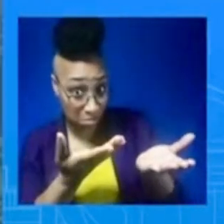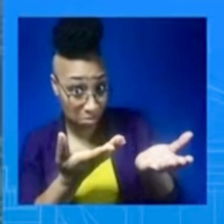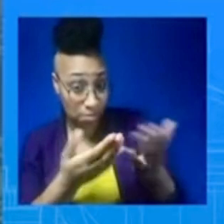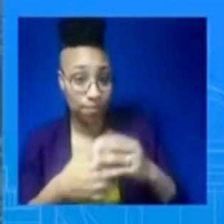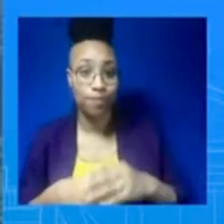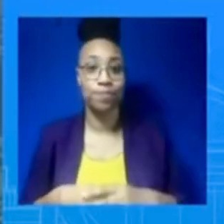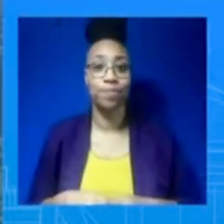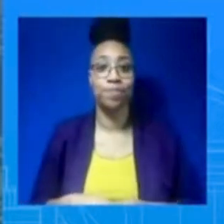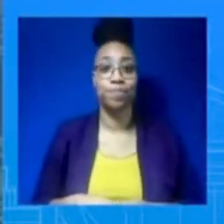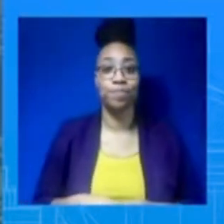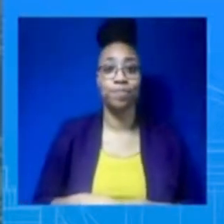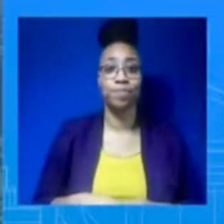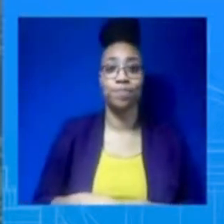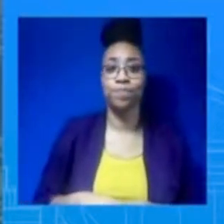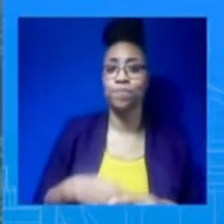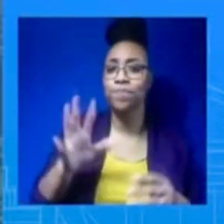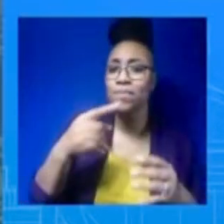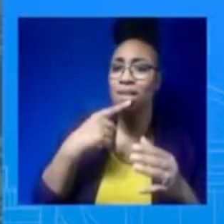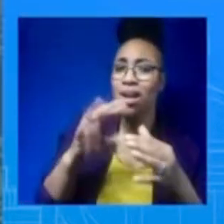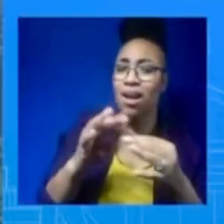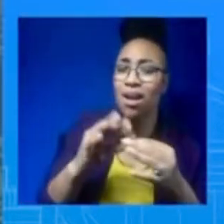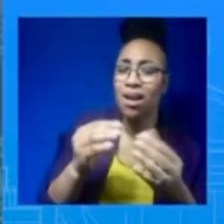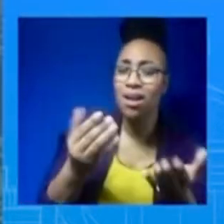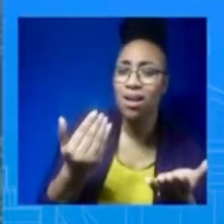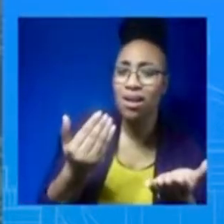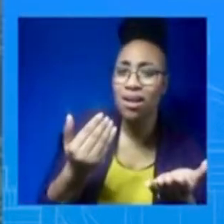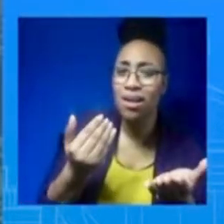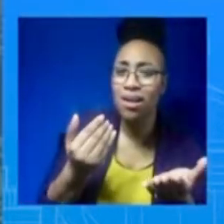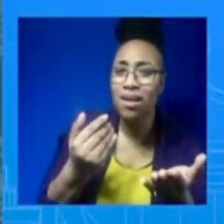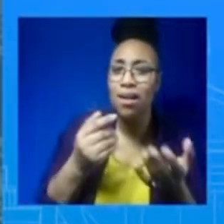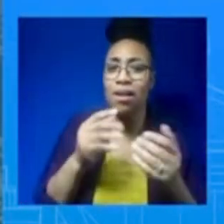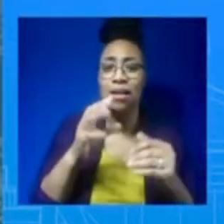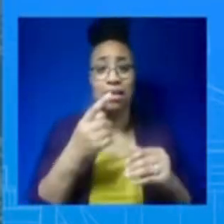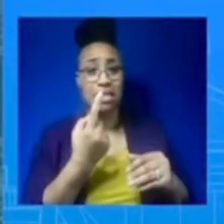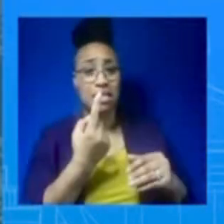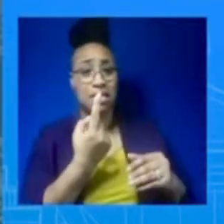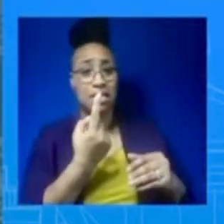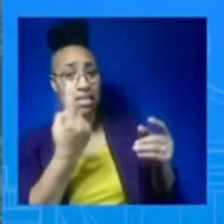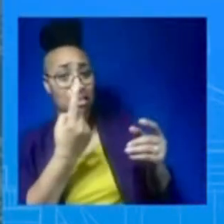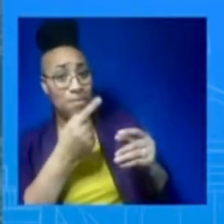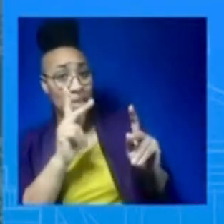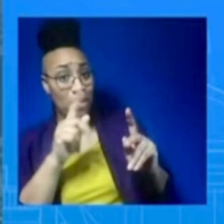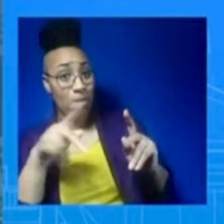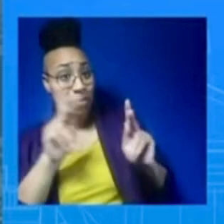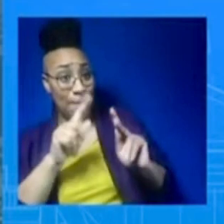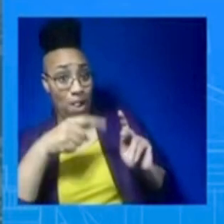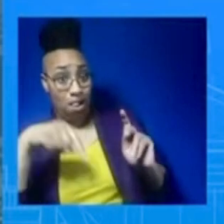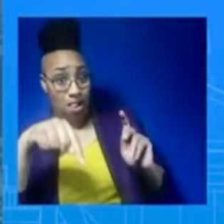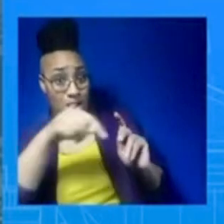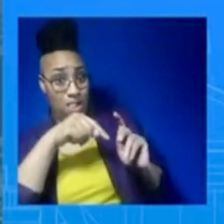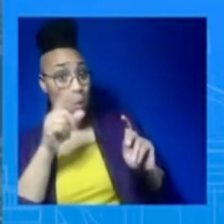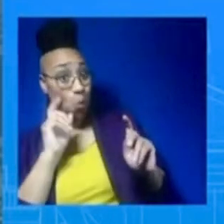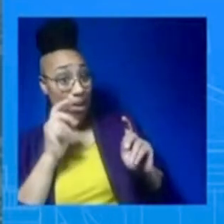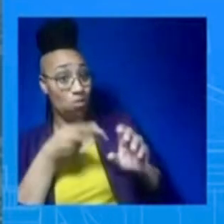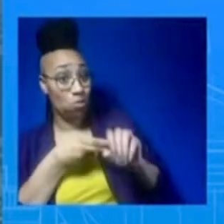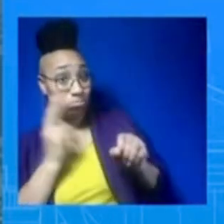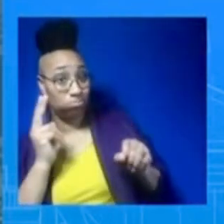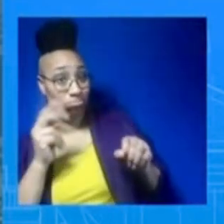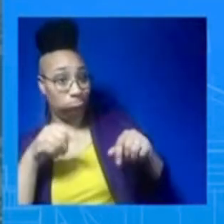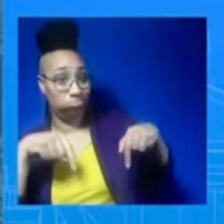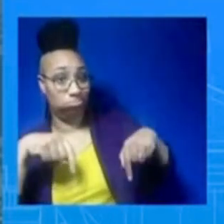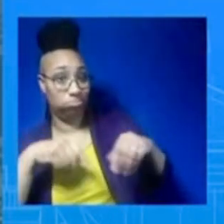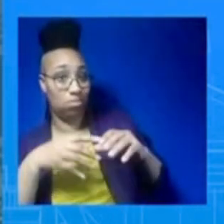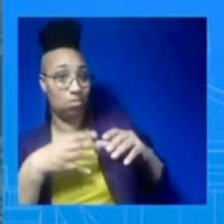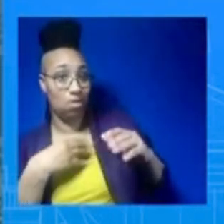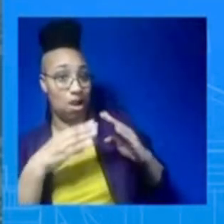part? What rank is leading as a political? Okay. Don't have any, any personnel announcements to make at this time. I can say to